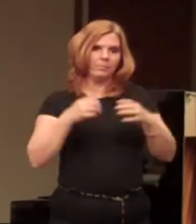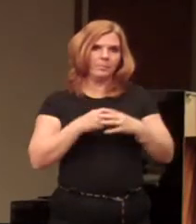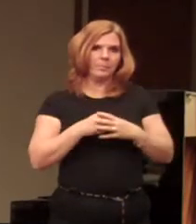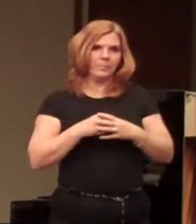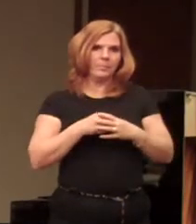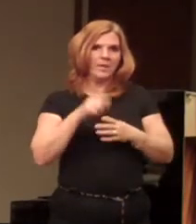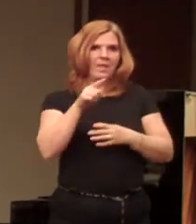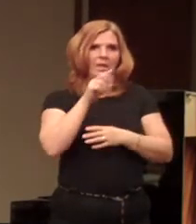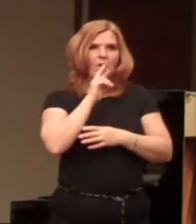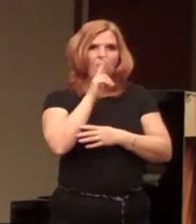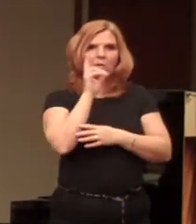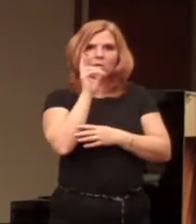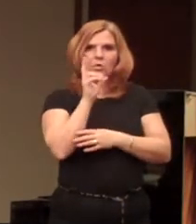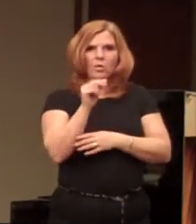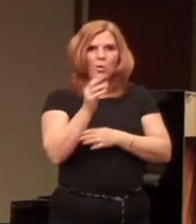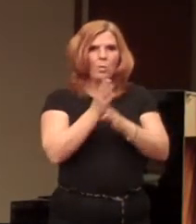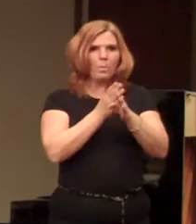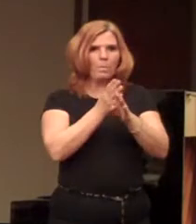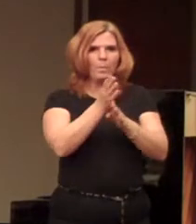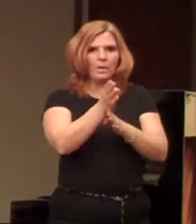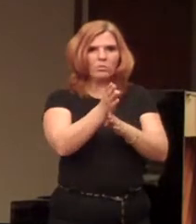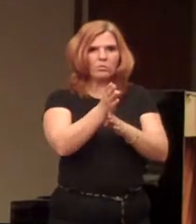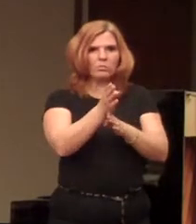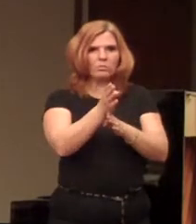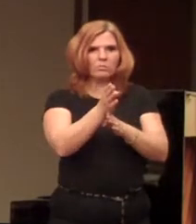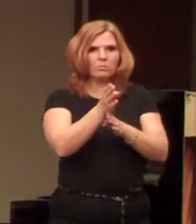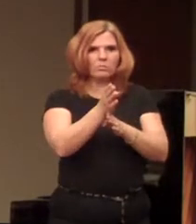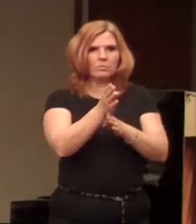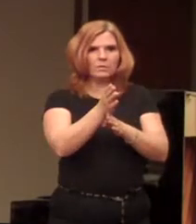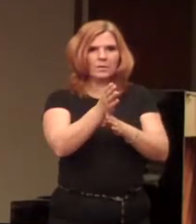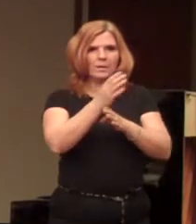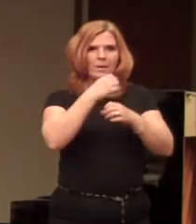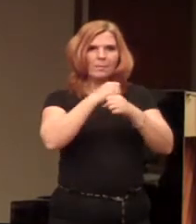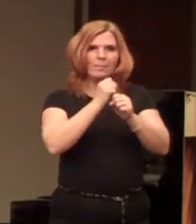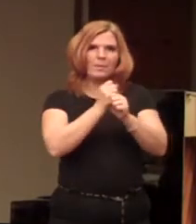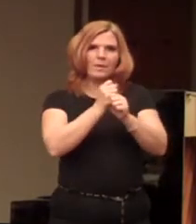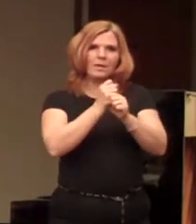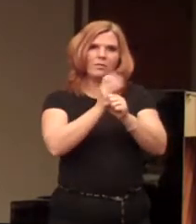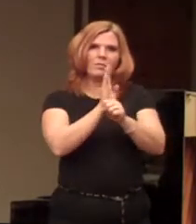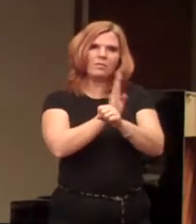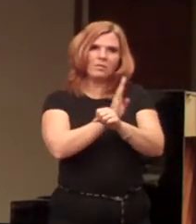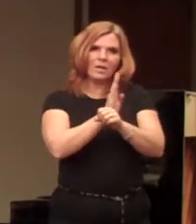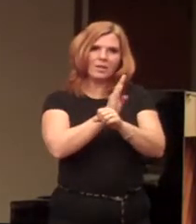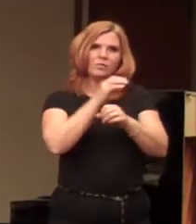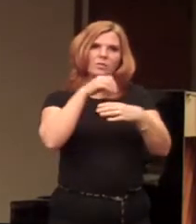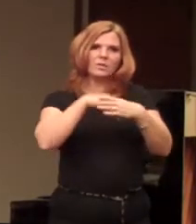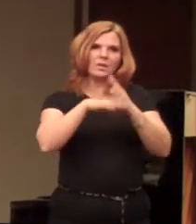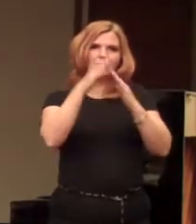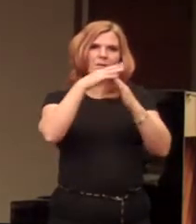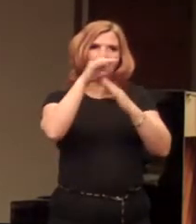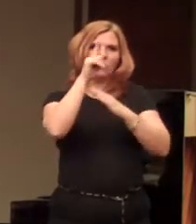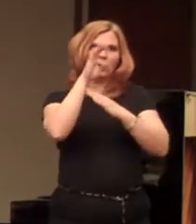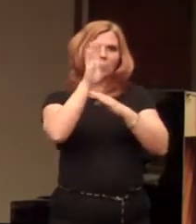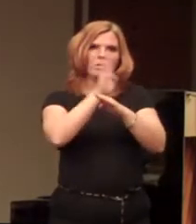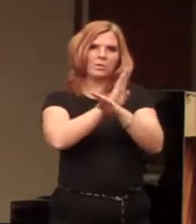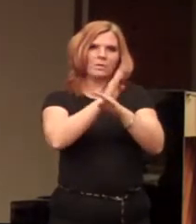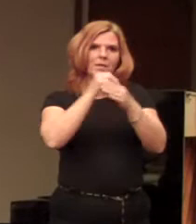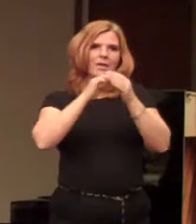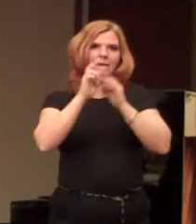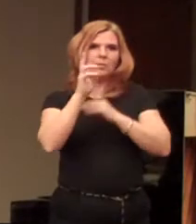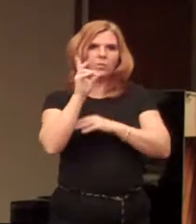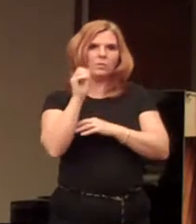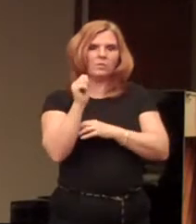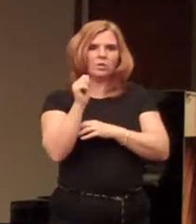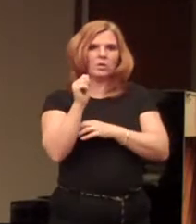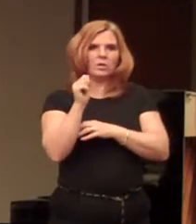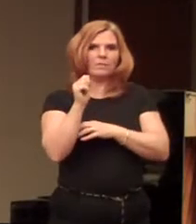There are no major manufacturers in the top 100 companies in West Virginia